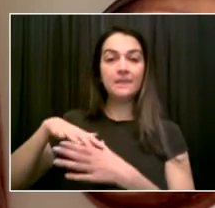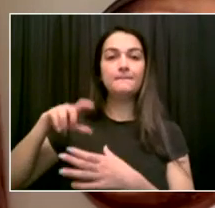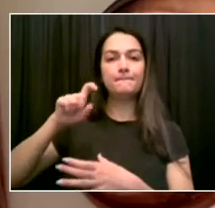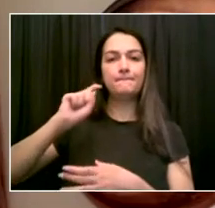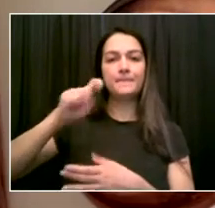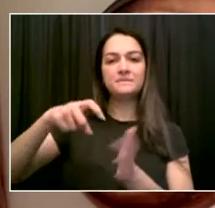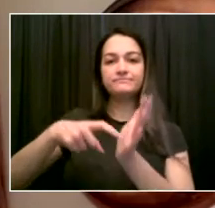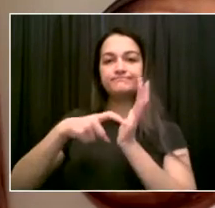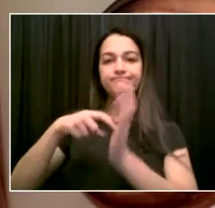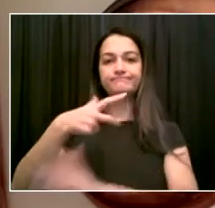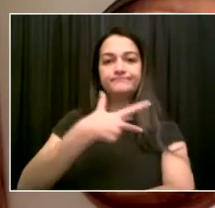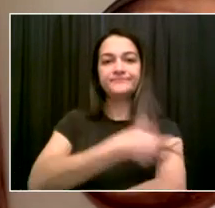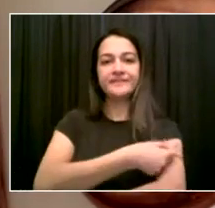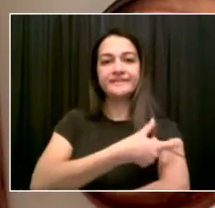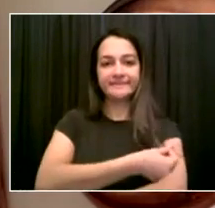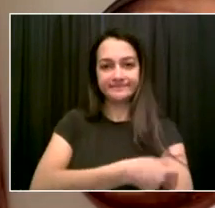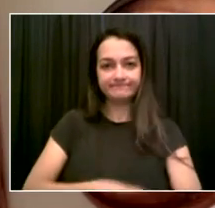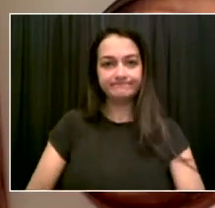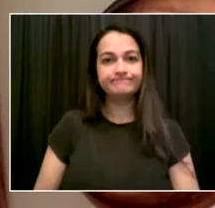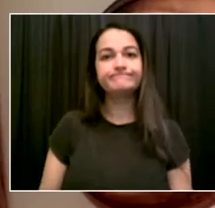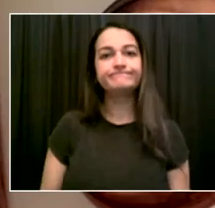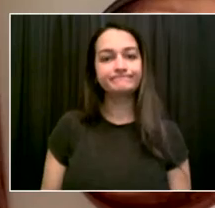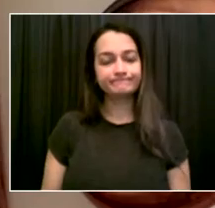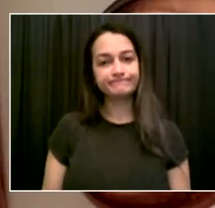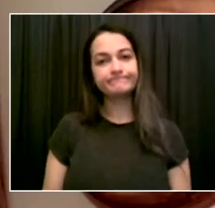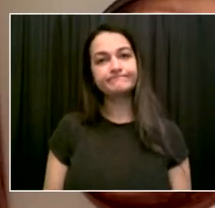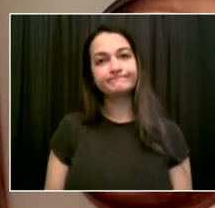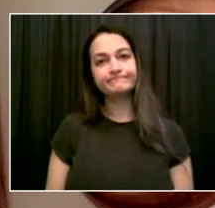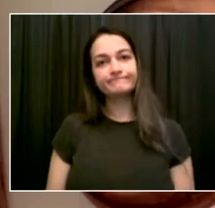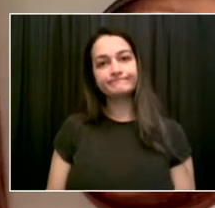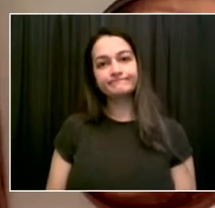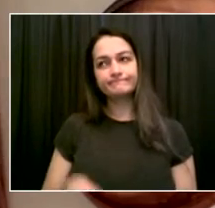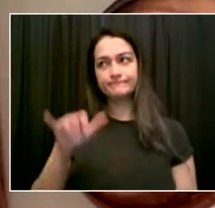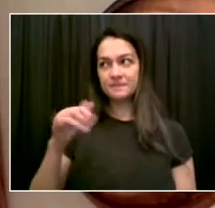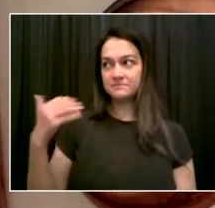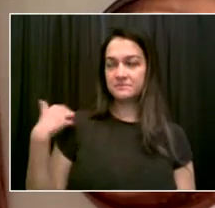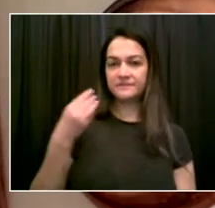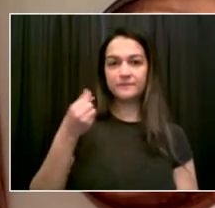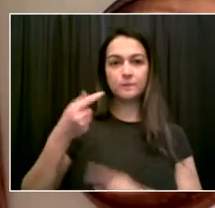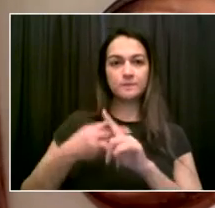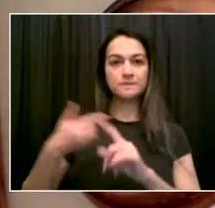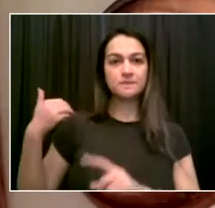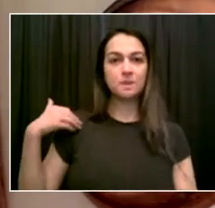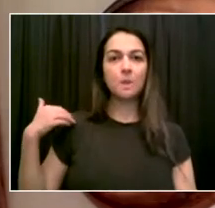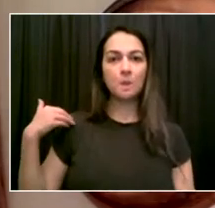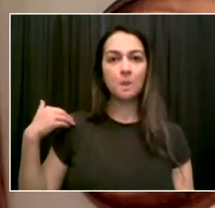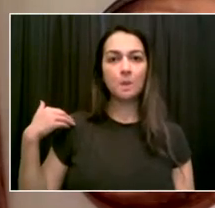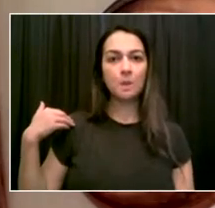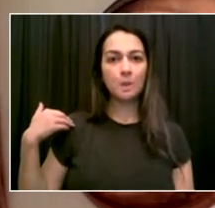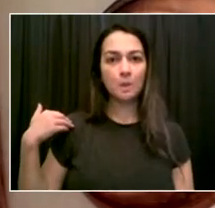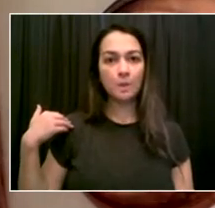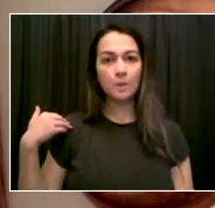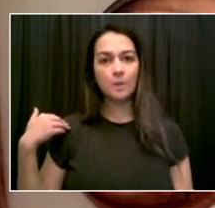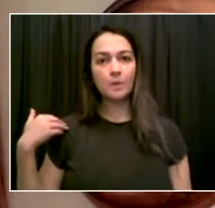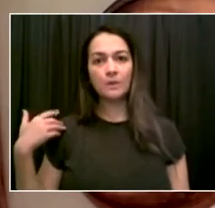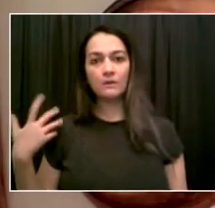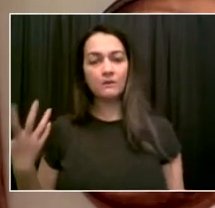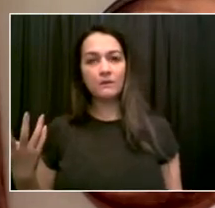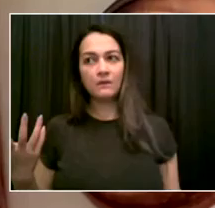industries and the city, obviously, in doing this. Because without vaccine,